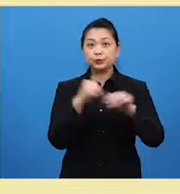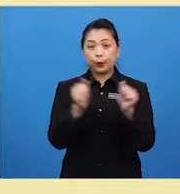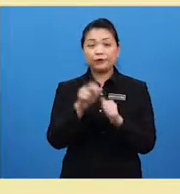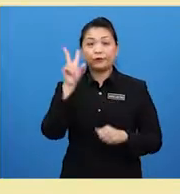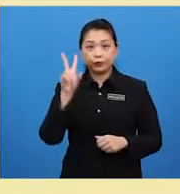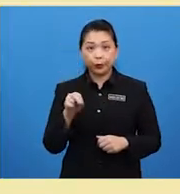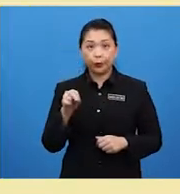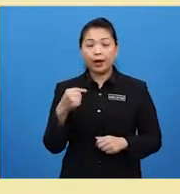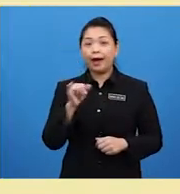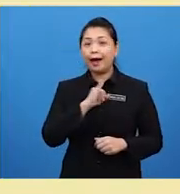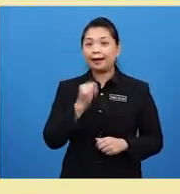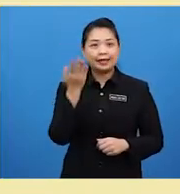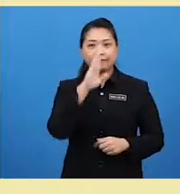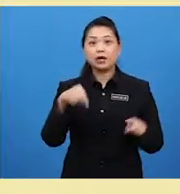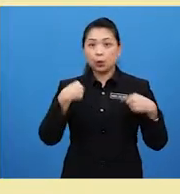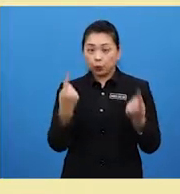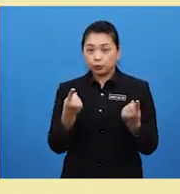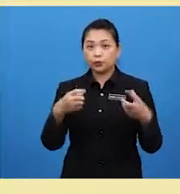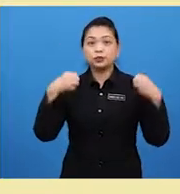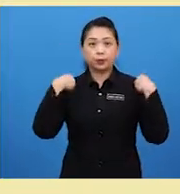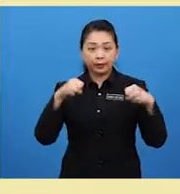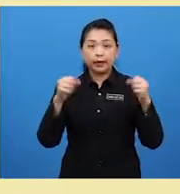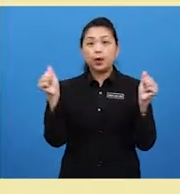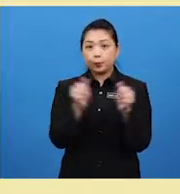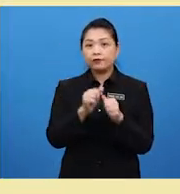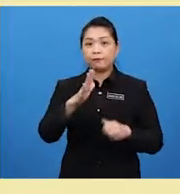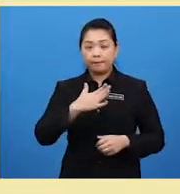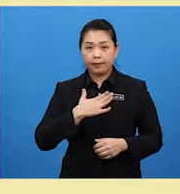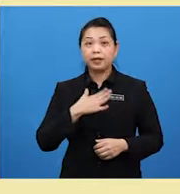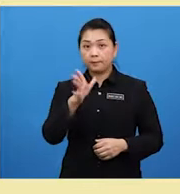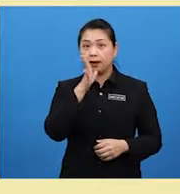I never go to the supermarket with my mother.